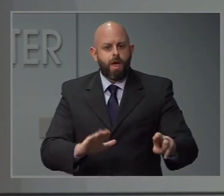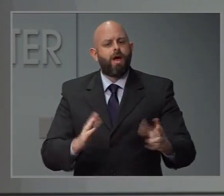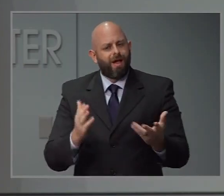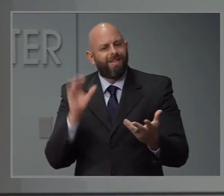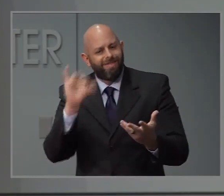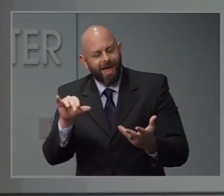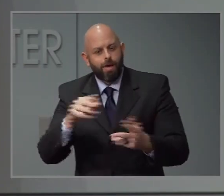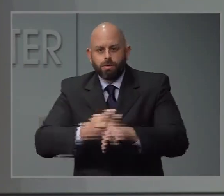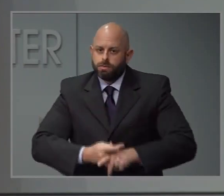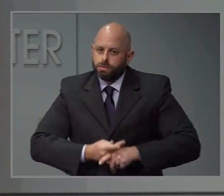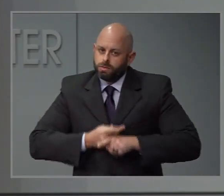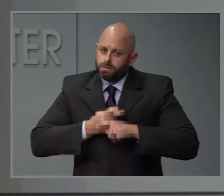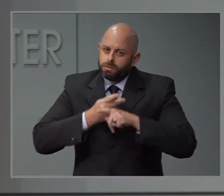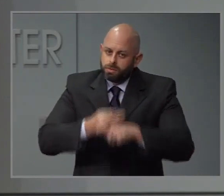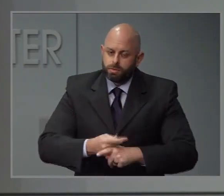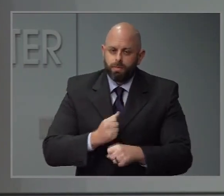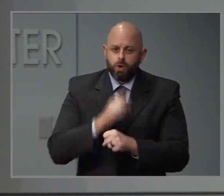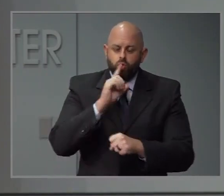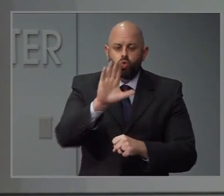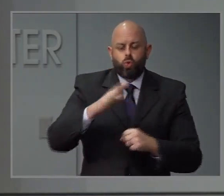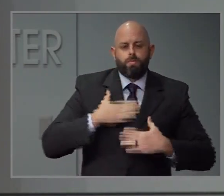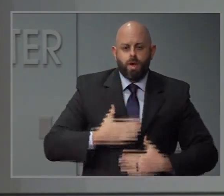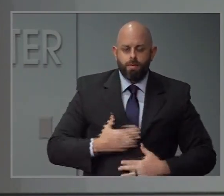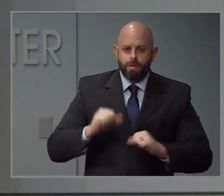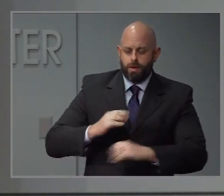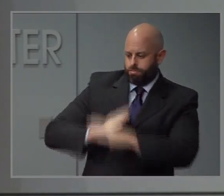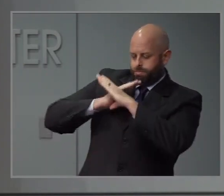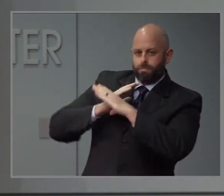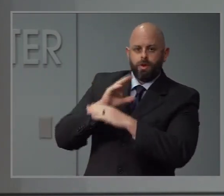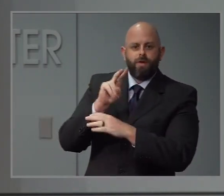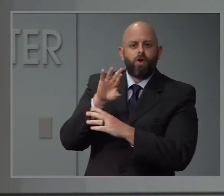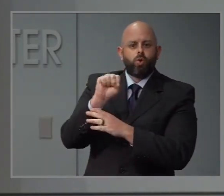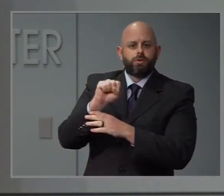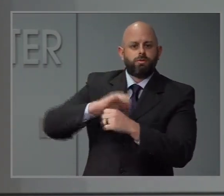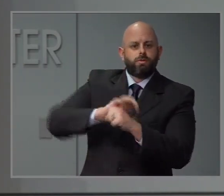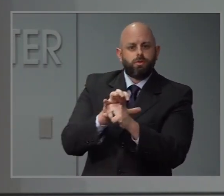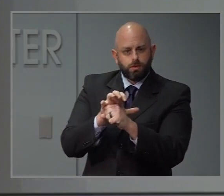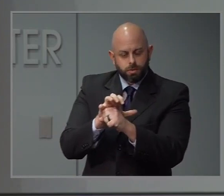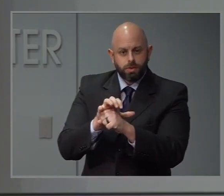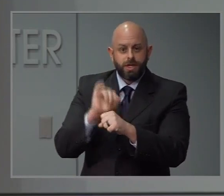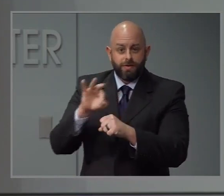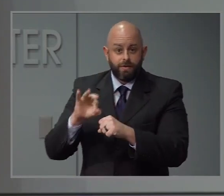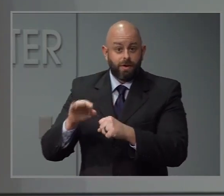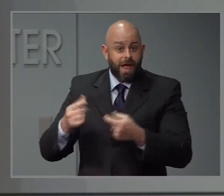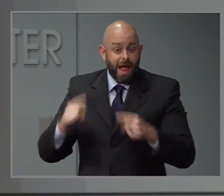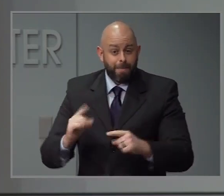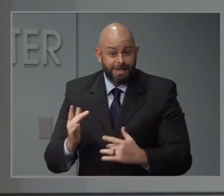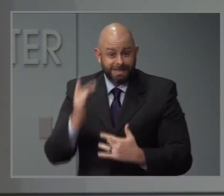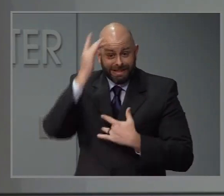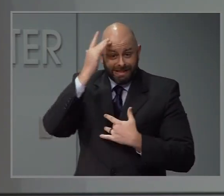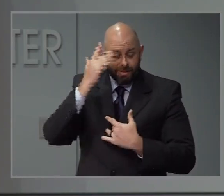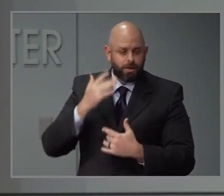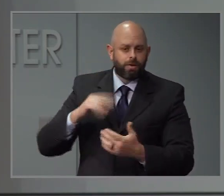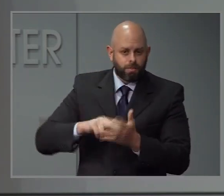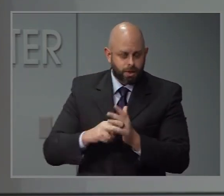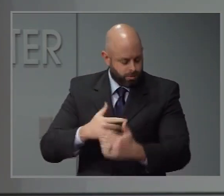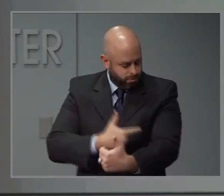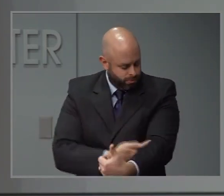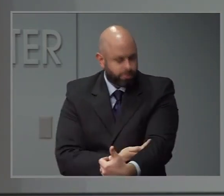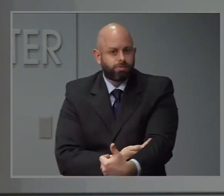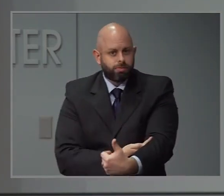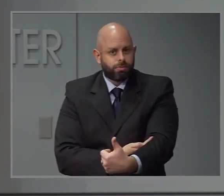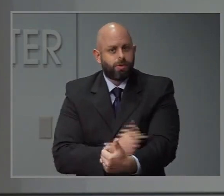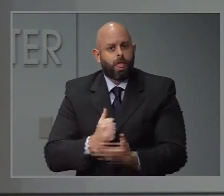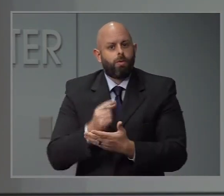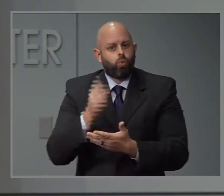system so that you are able to ward off the virus should you come exposed to it. And as they develop this vaccine, they